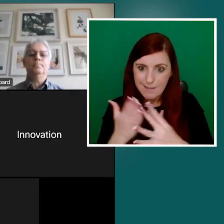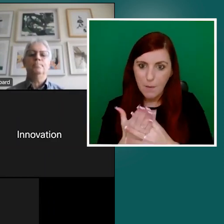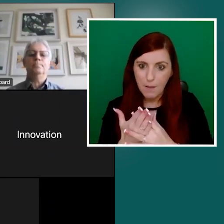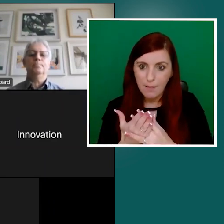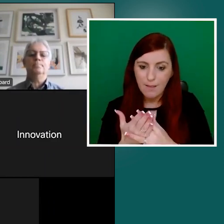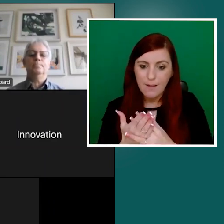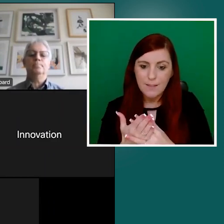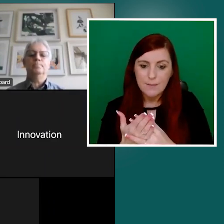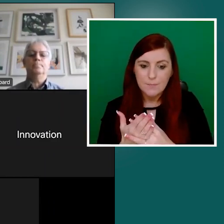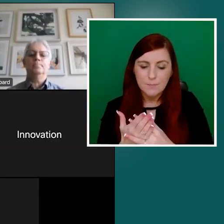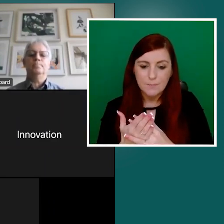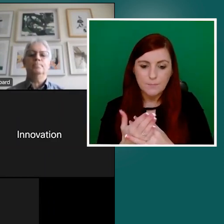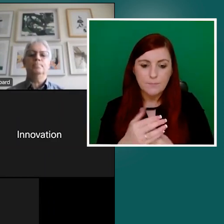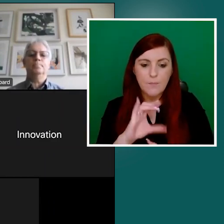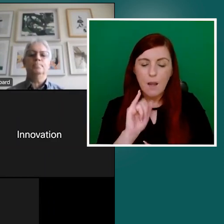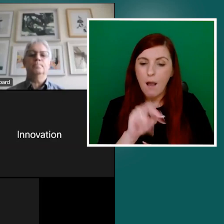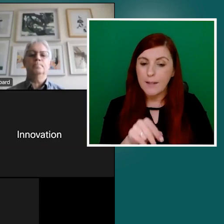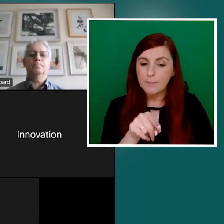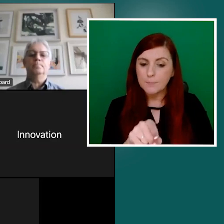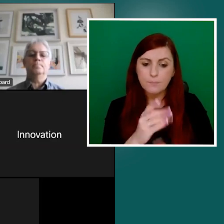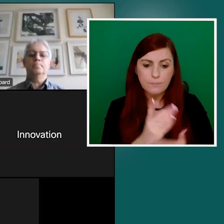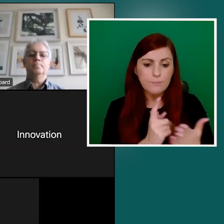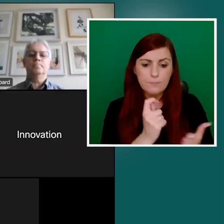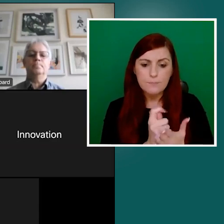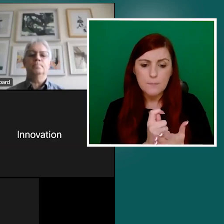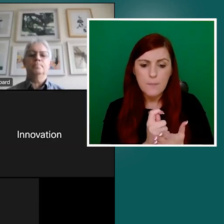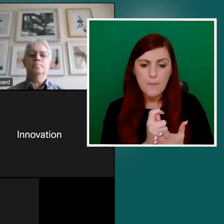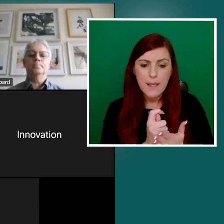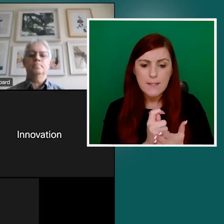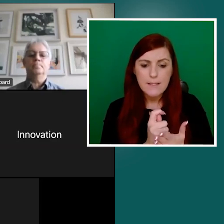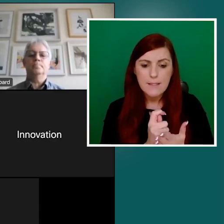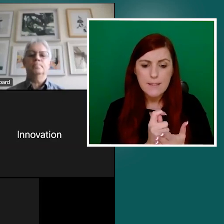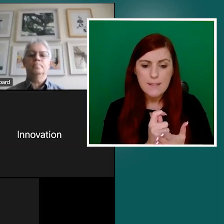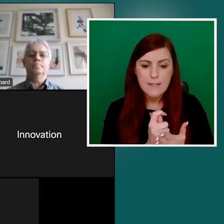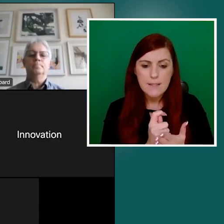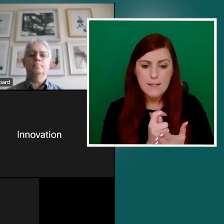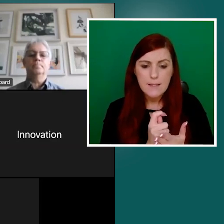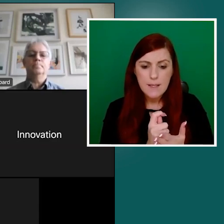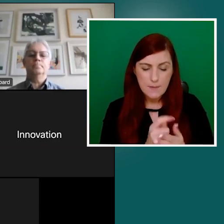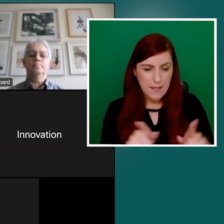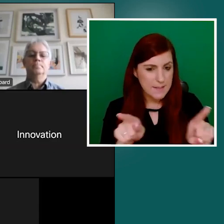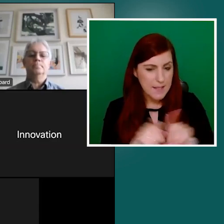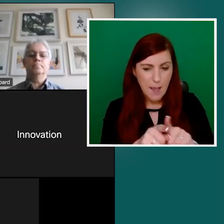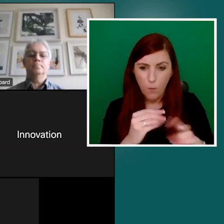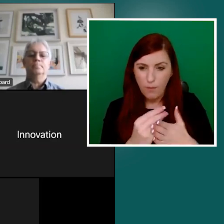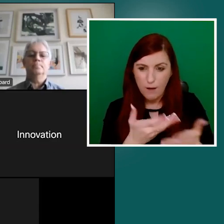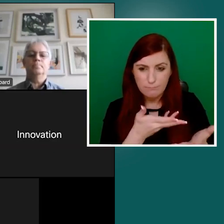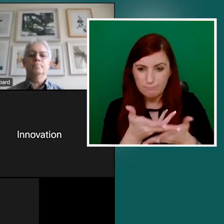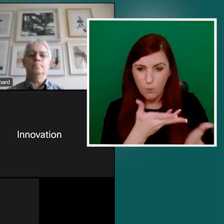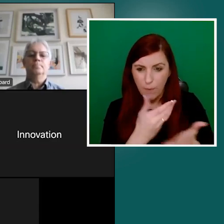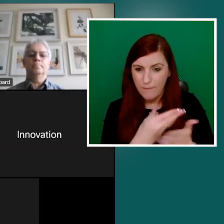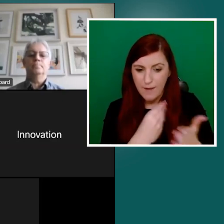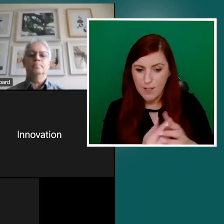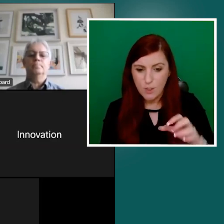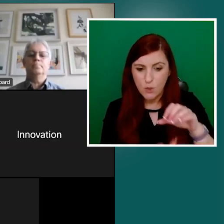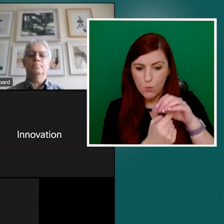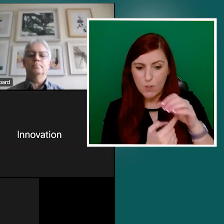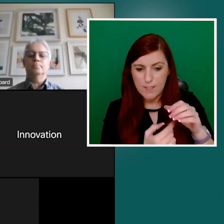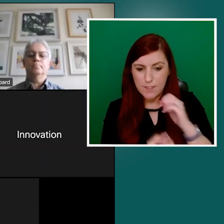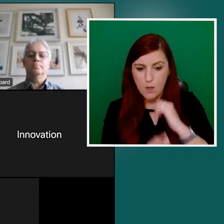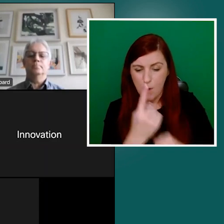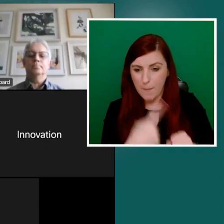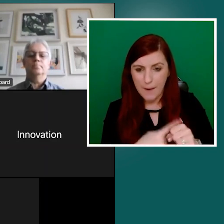sometimes it's, it's bringing, and we've, in our conversations with the financial institutions, and, and, you we've heard kind of the stories